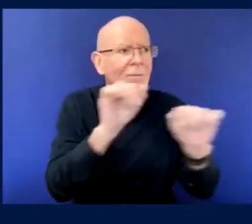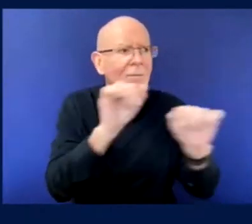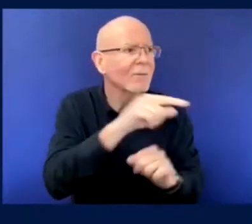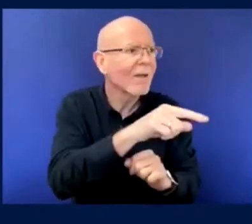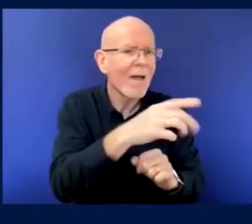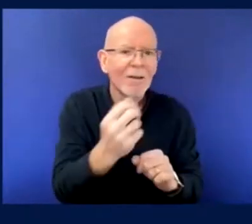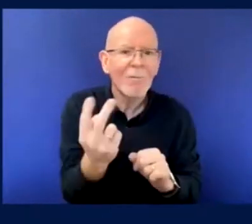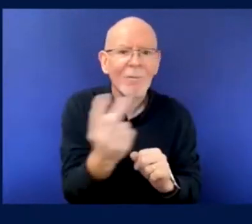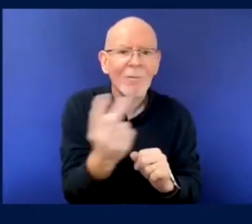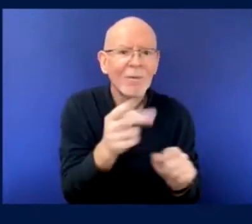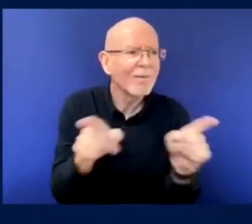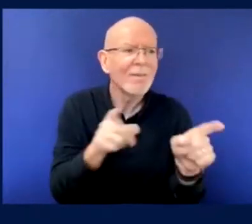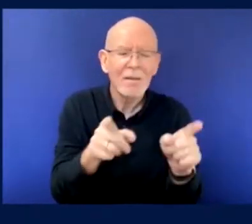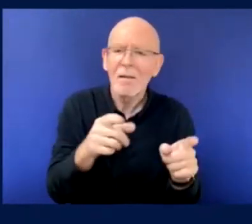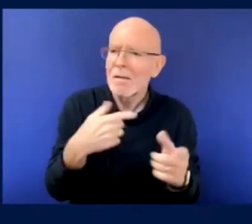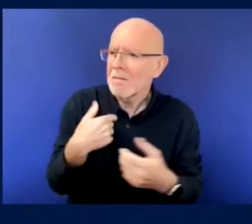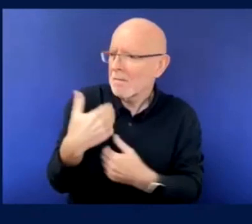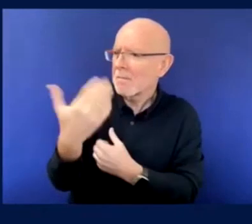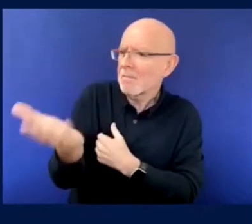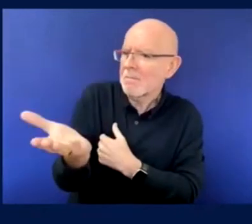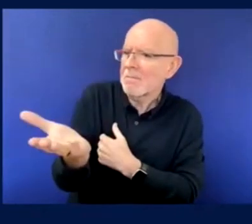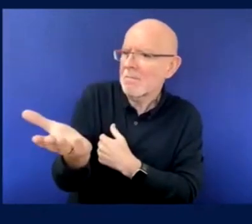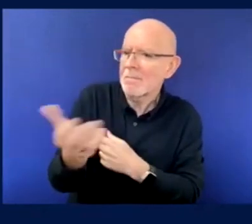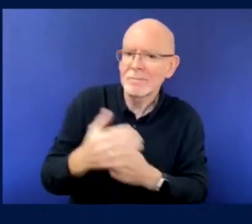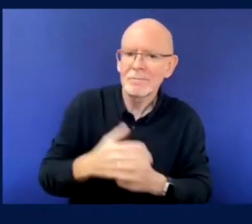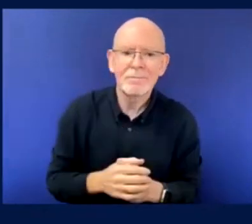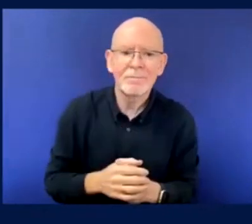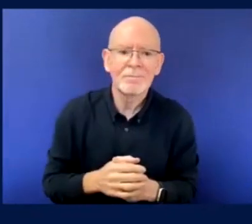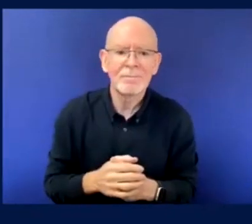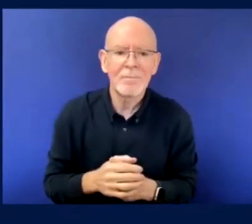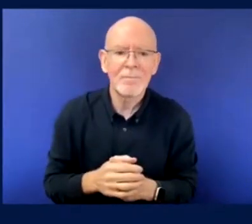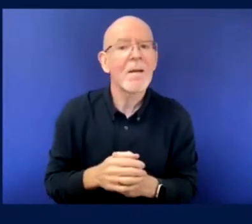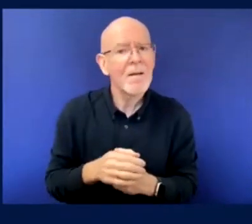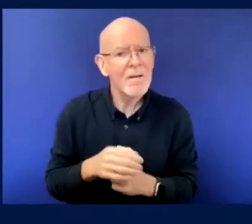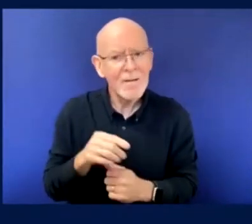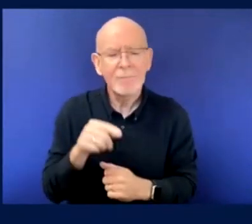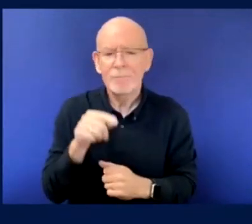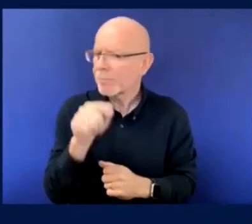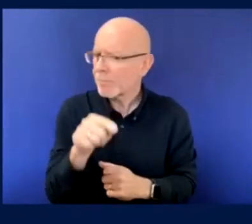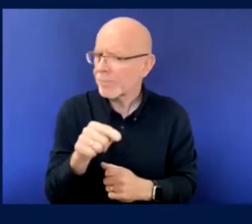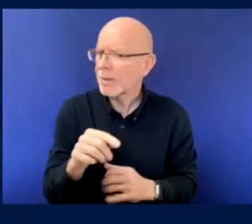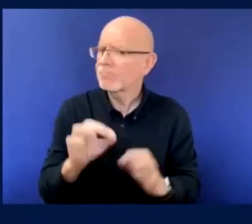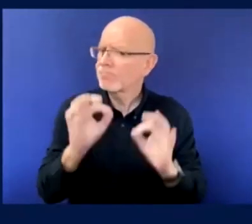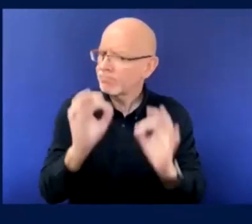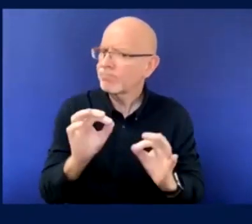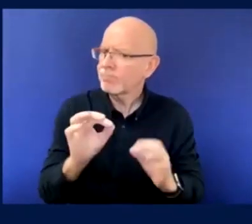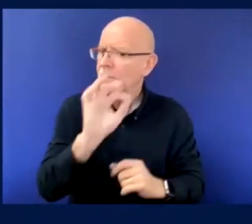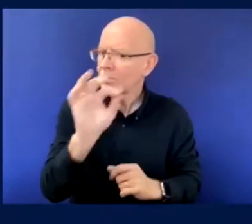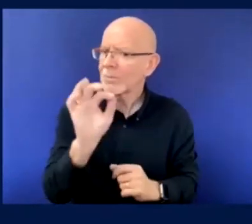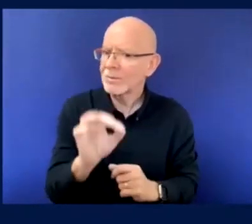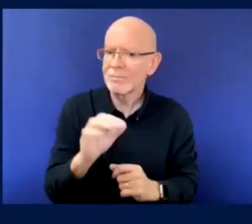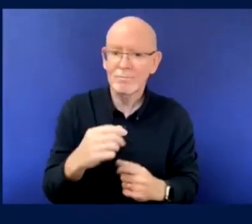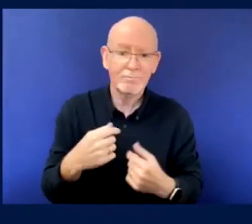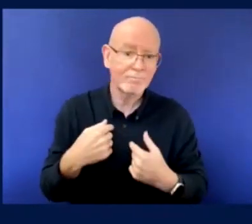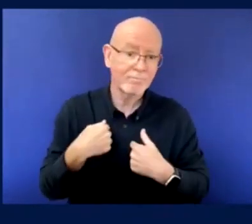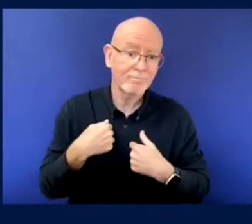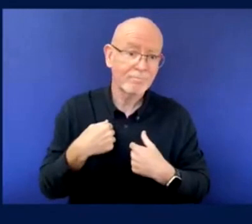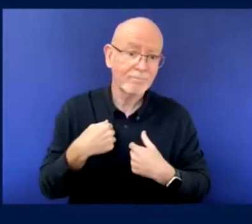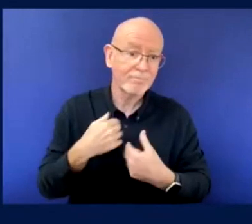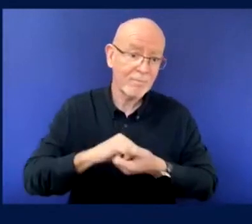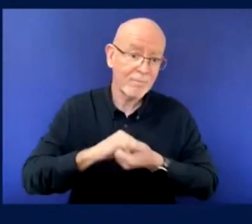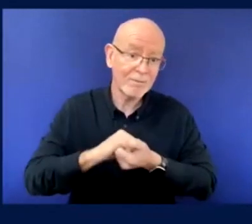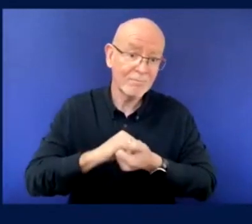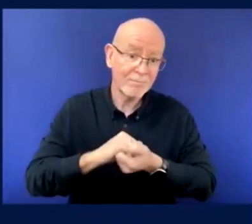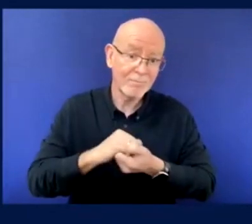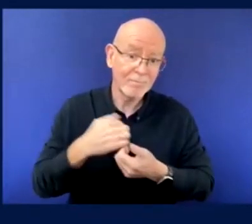visually impaired, uh, football fans from different clubs. And quite often they'll say to me, oh, have you come to this ground or that? And I would